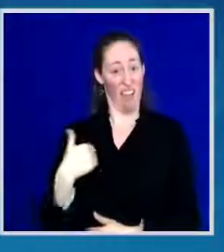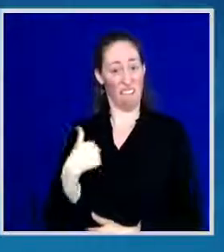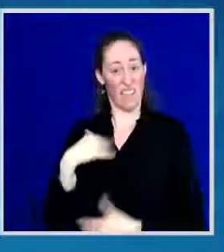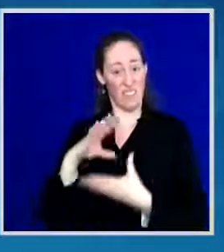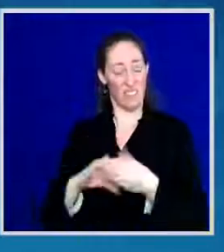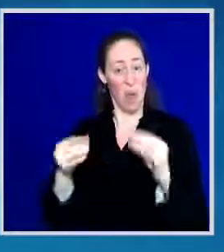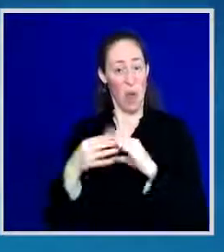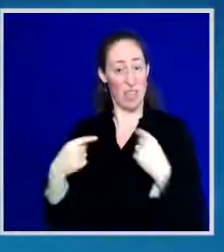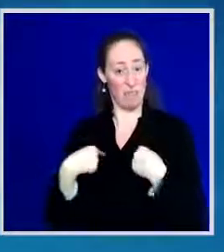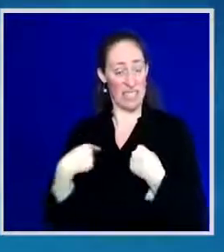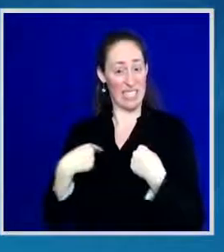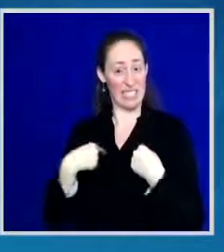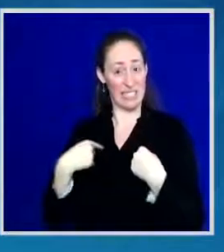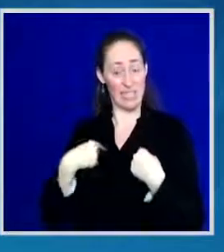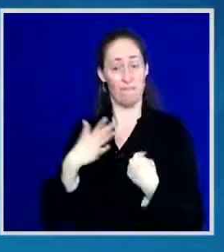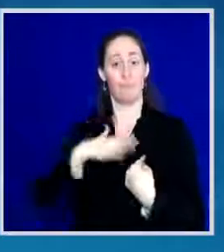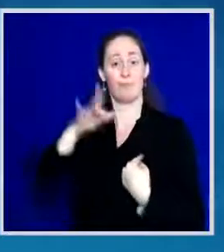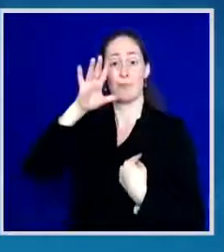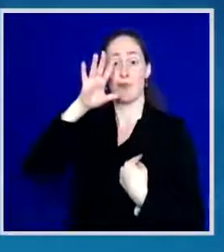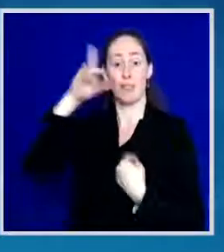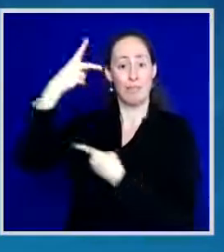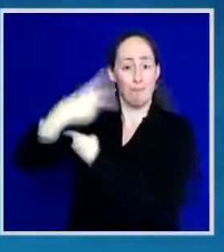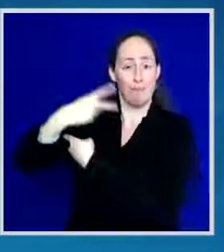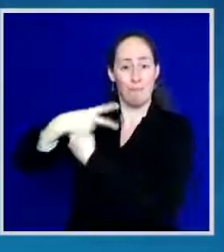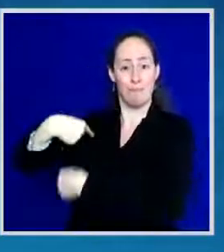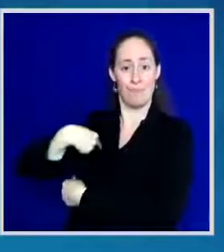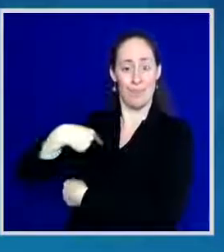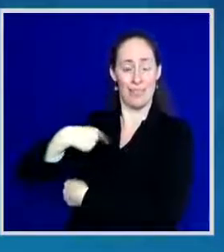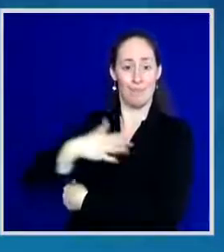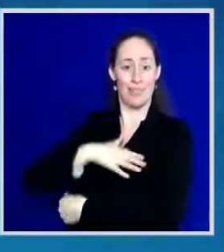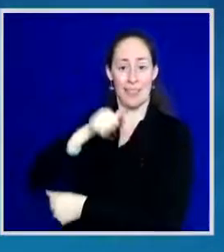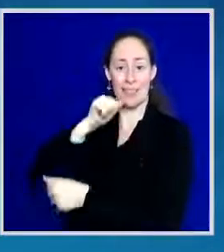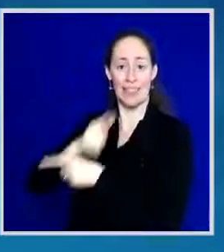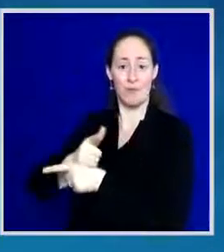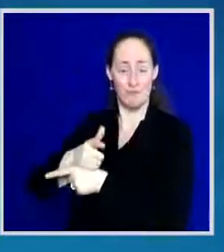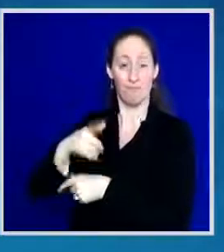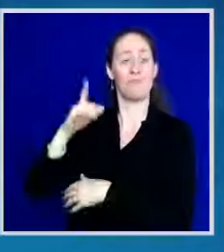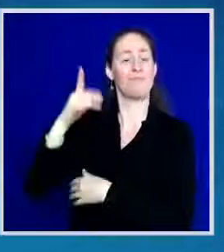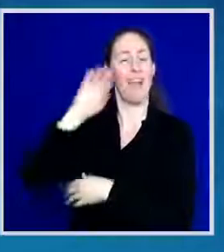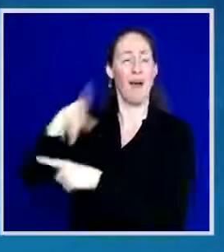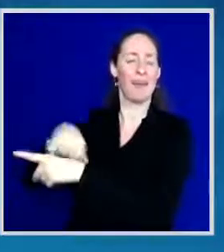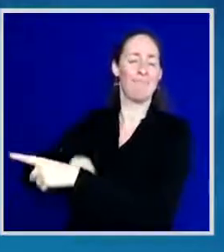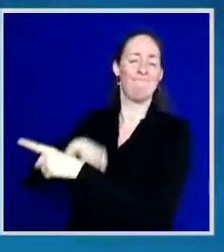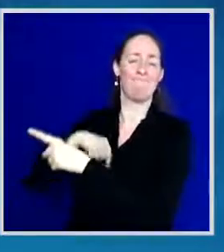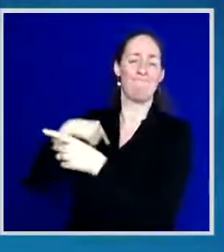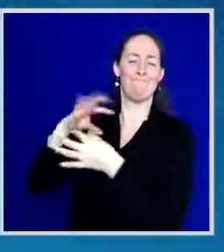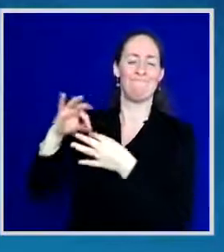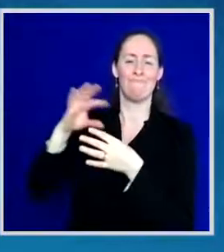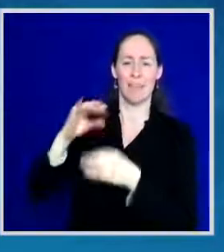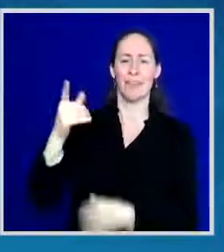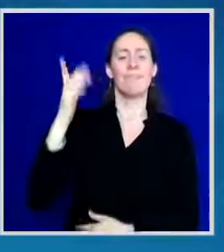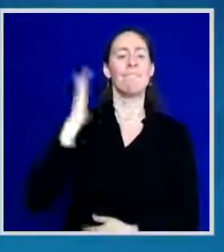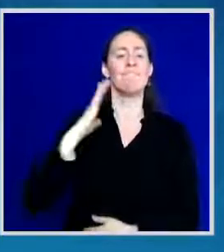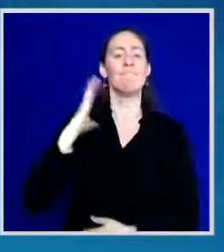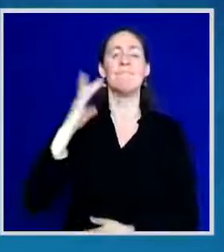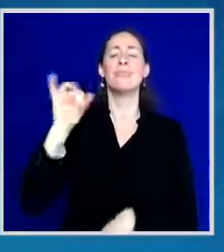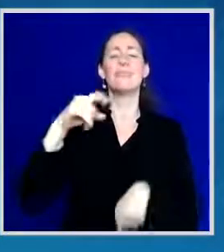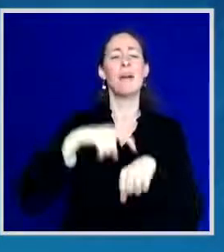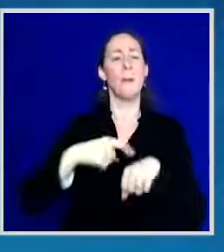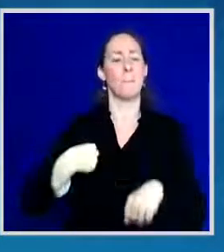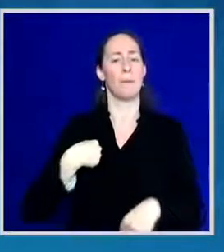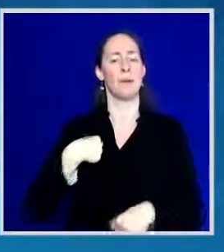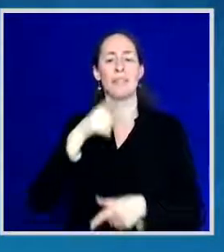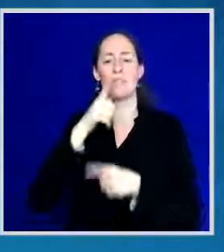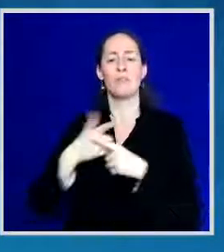Dr. Fauci knows this, I'm very proud to say that my mother used to go to this place, Governor, when we were young, Mommy was going always to this place called